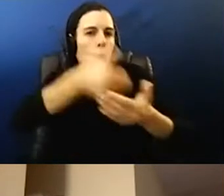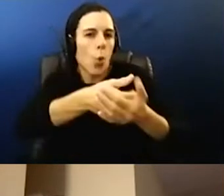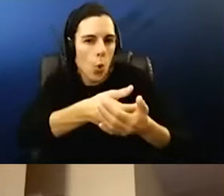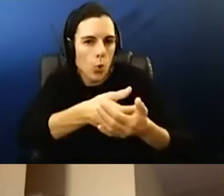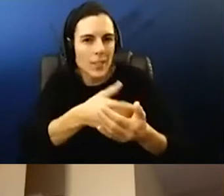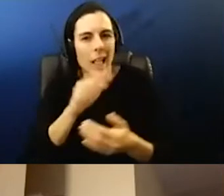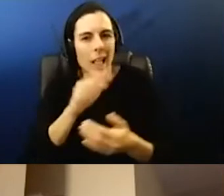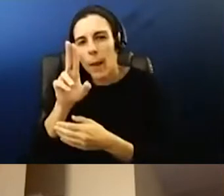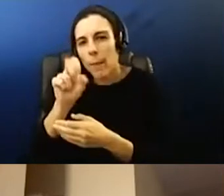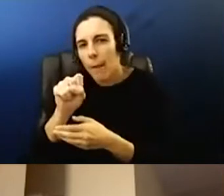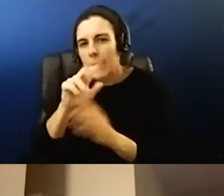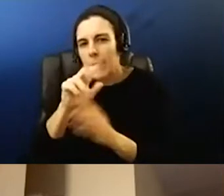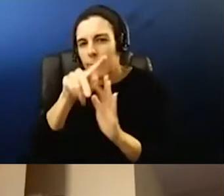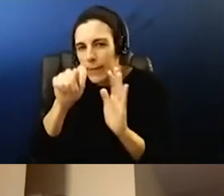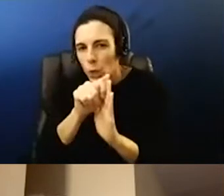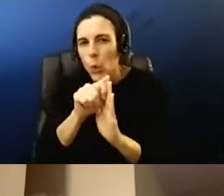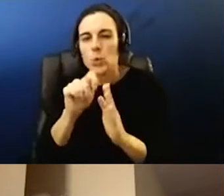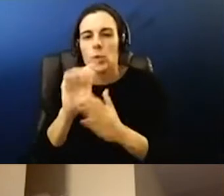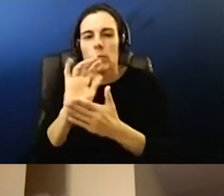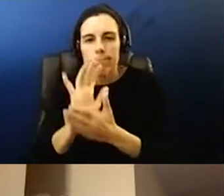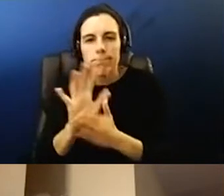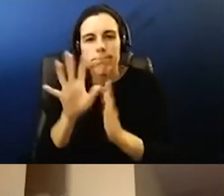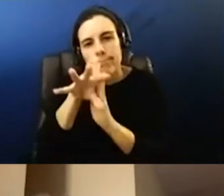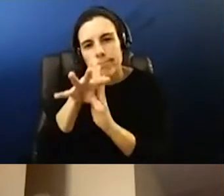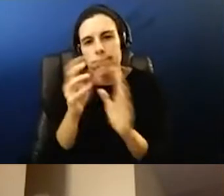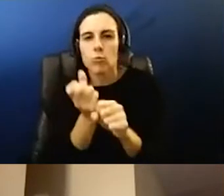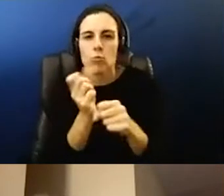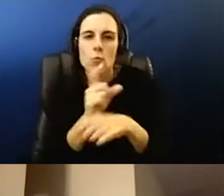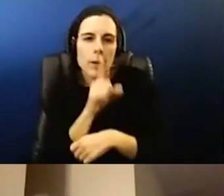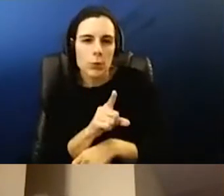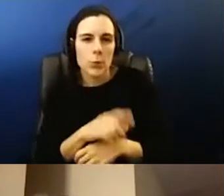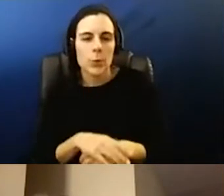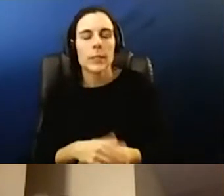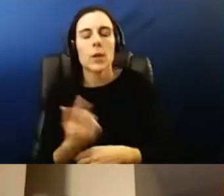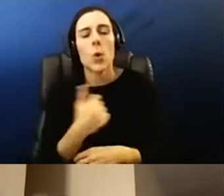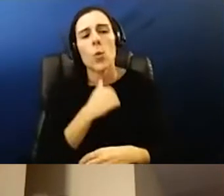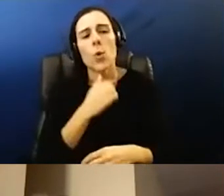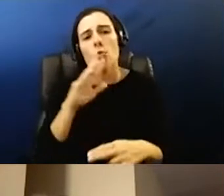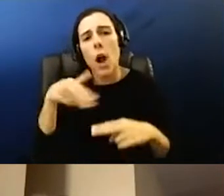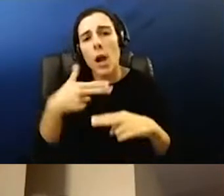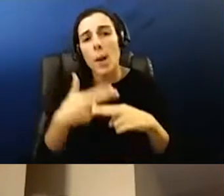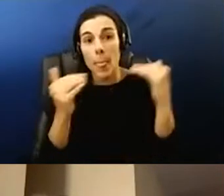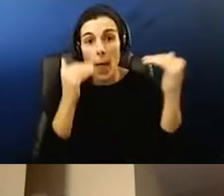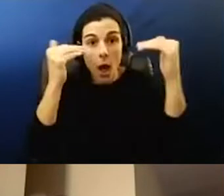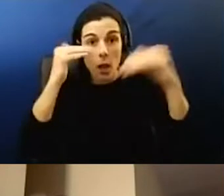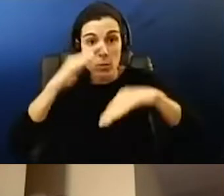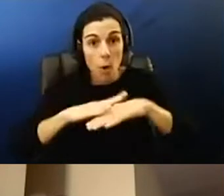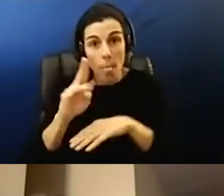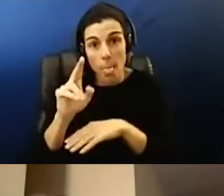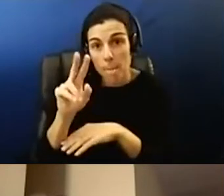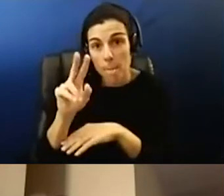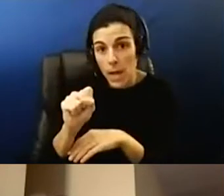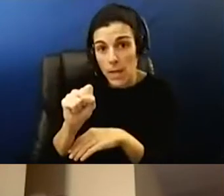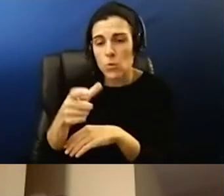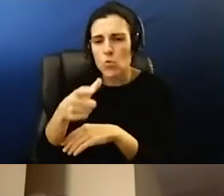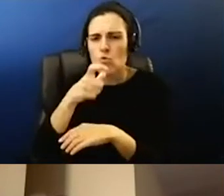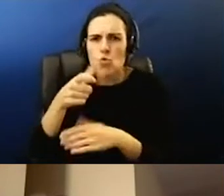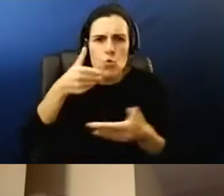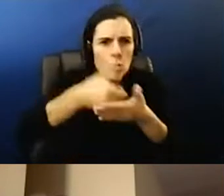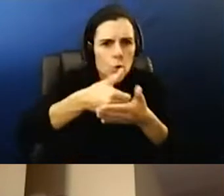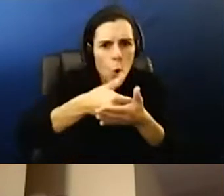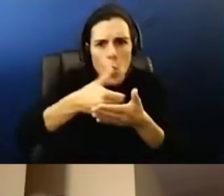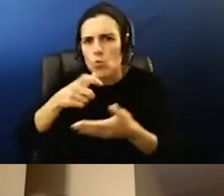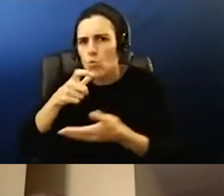bus videos that we can pull just to make sure, you know, when you're, when we're talking about the adult on the bus, identifying who was close to who on the, on the bus,